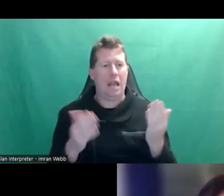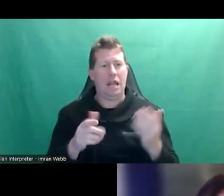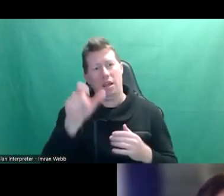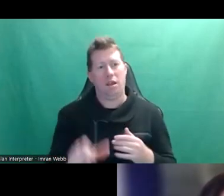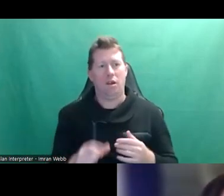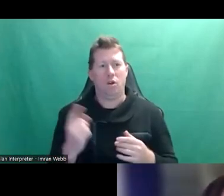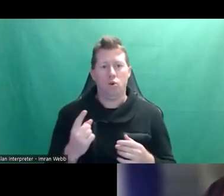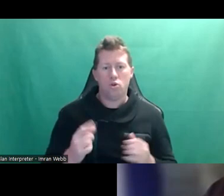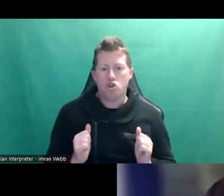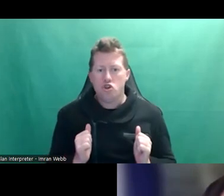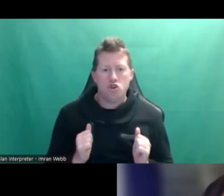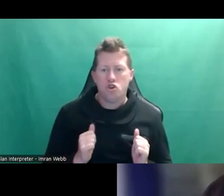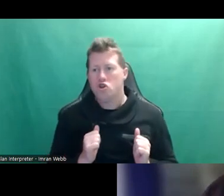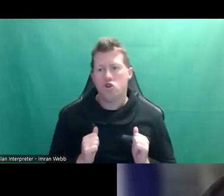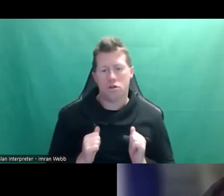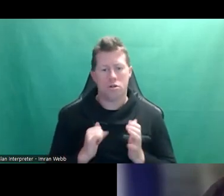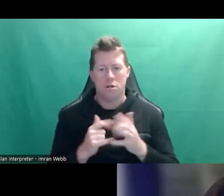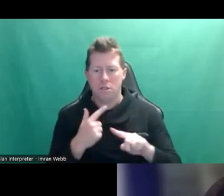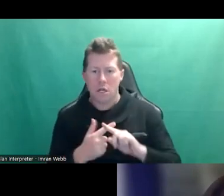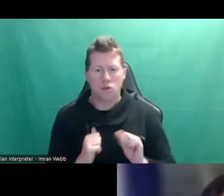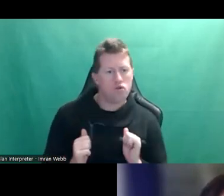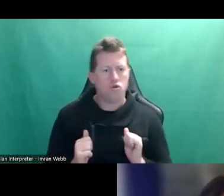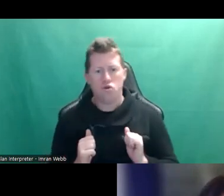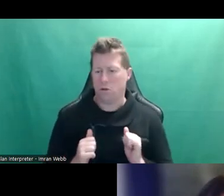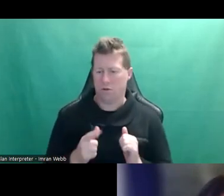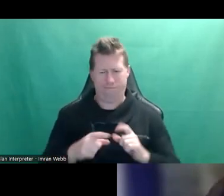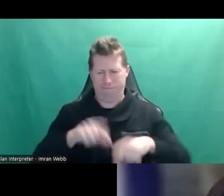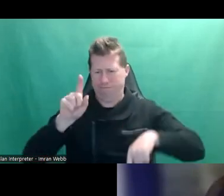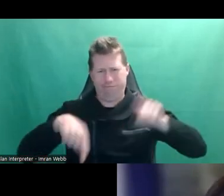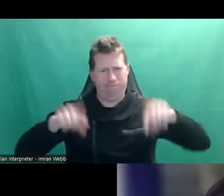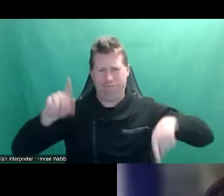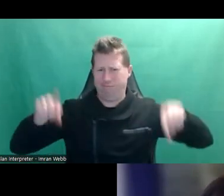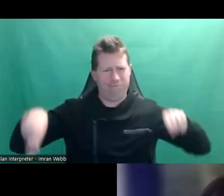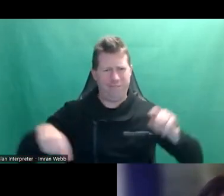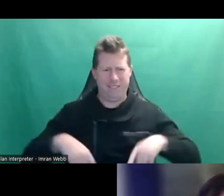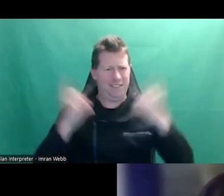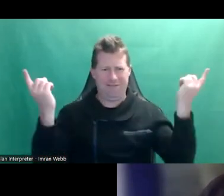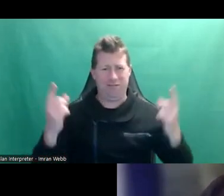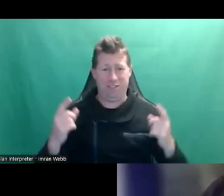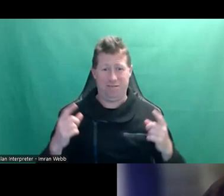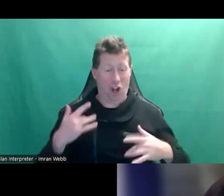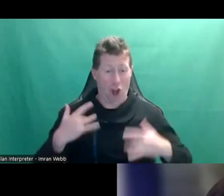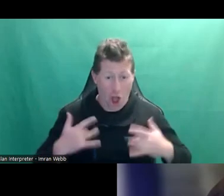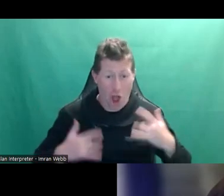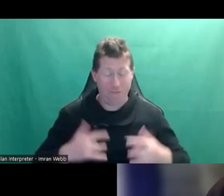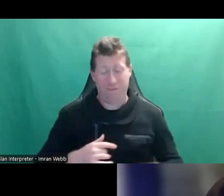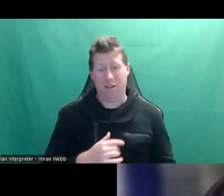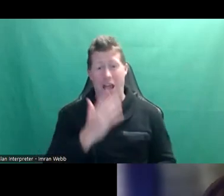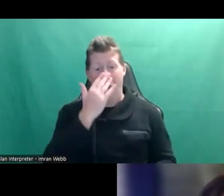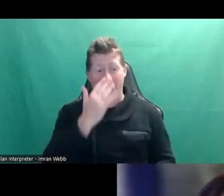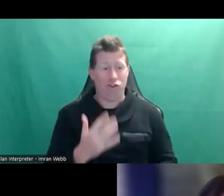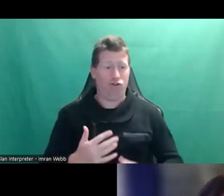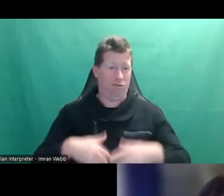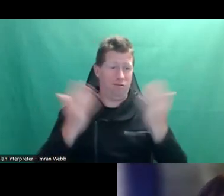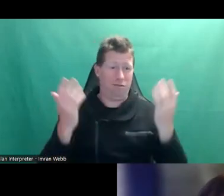desire, sexual interest is extremely variable. It varies over our life course, but it also just varies